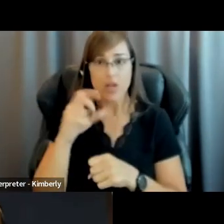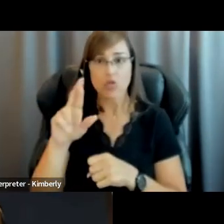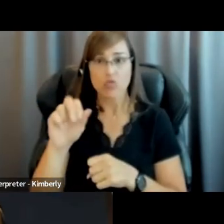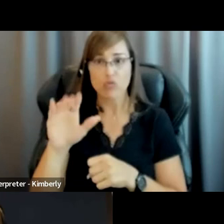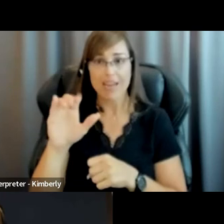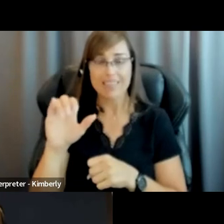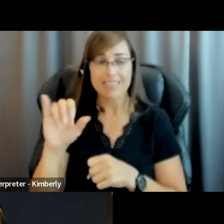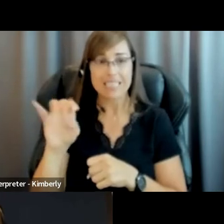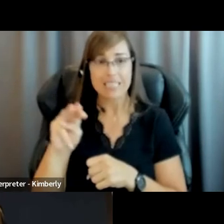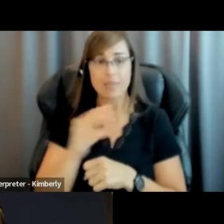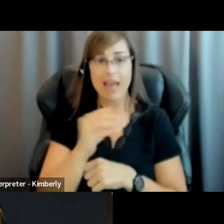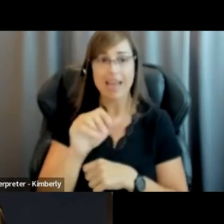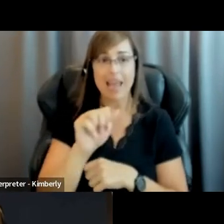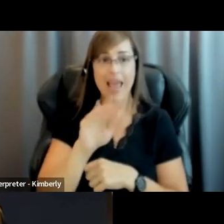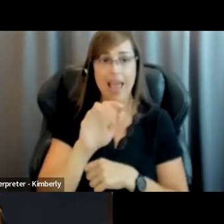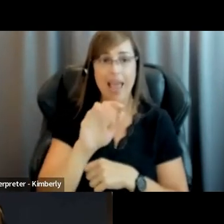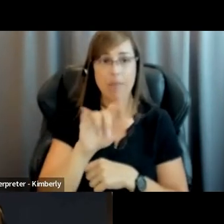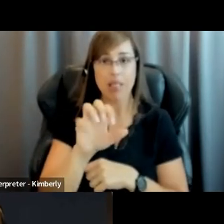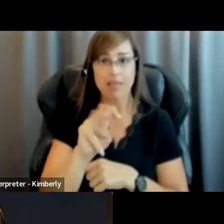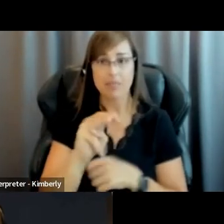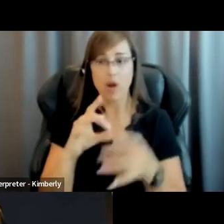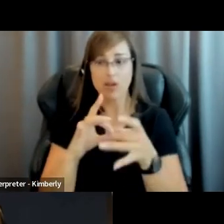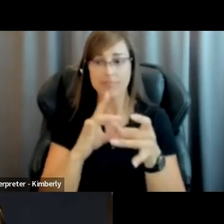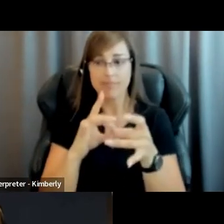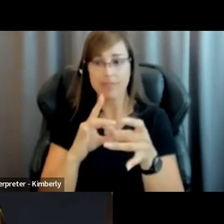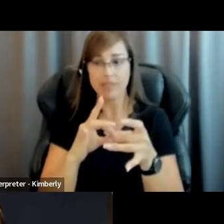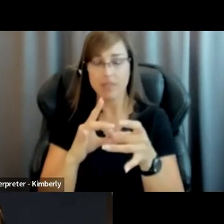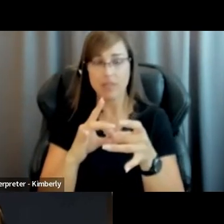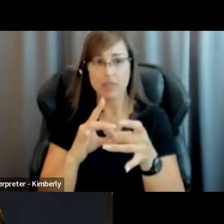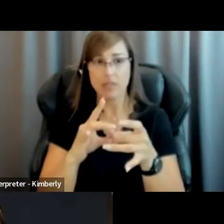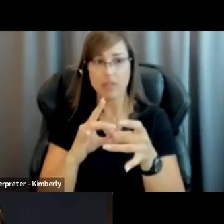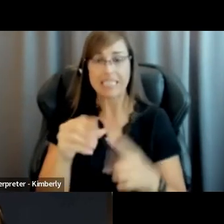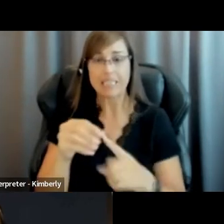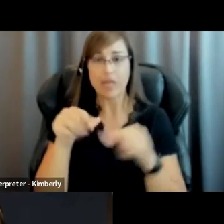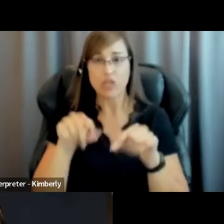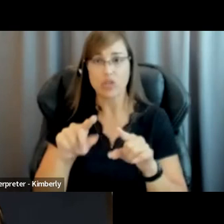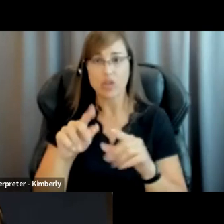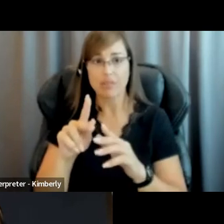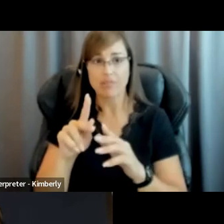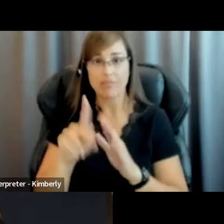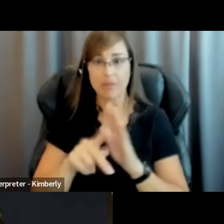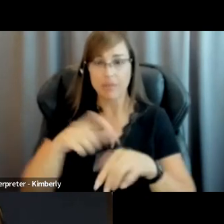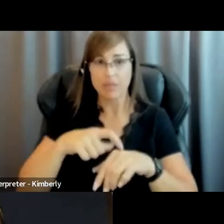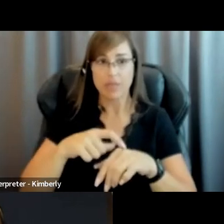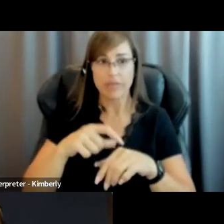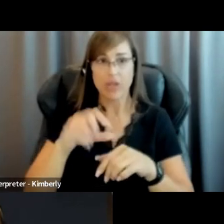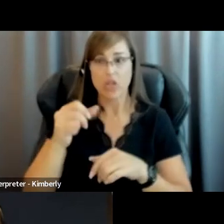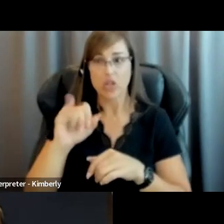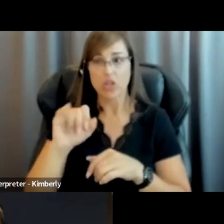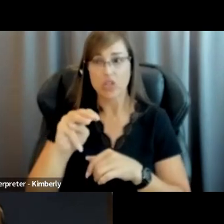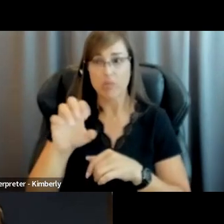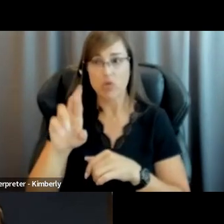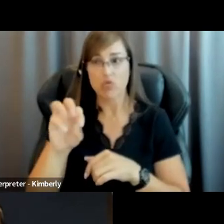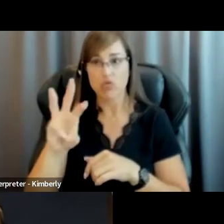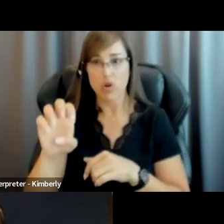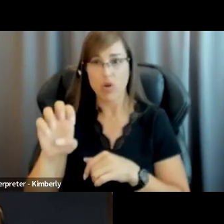and ableism are intimately tied together, especially during the period of slavery and Jim Crow. The